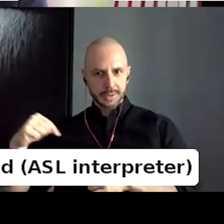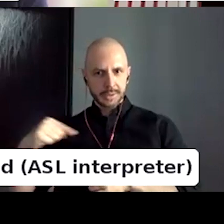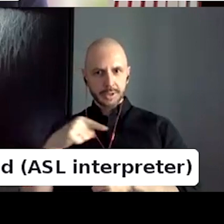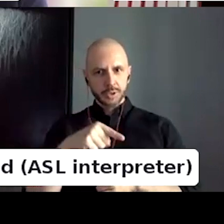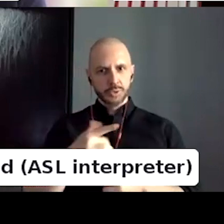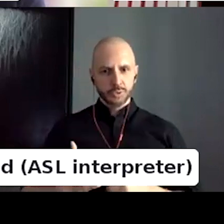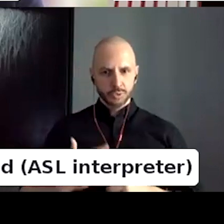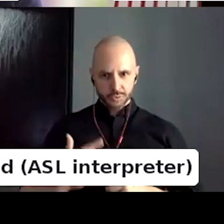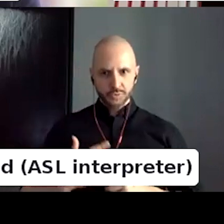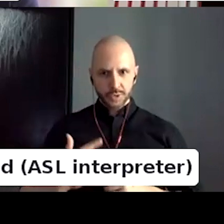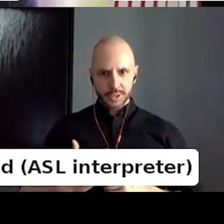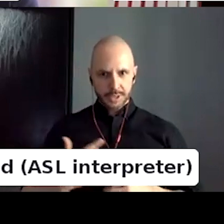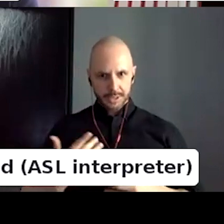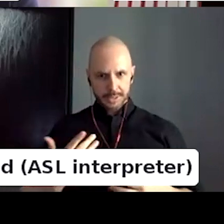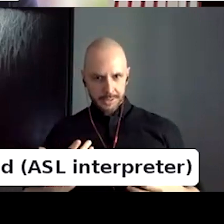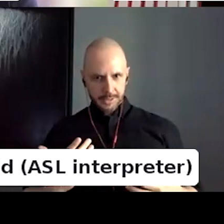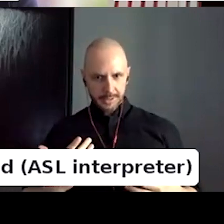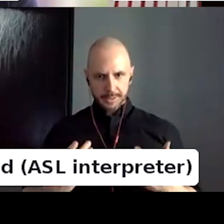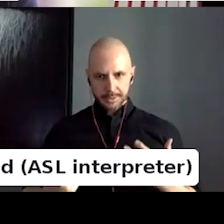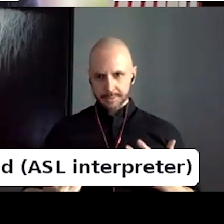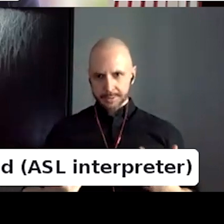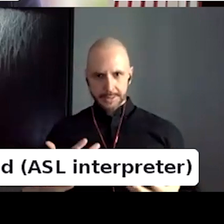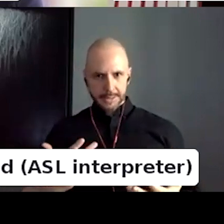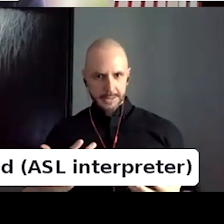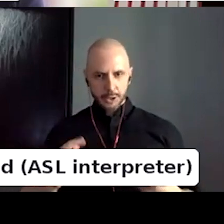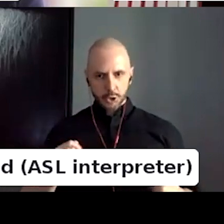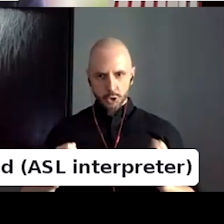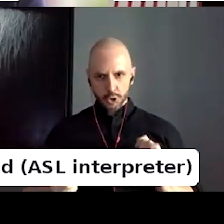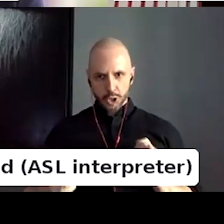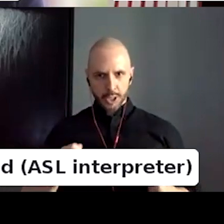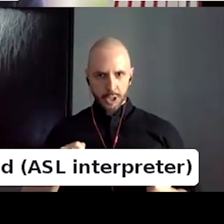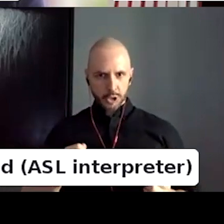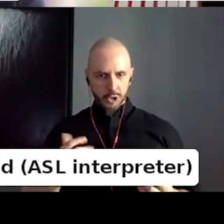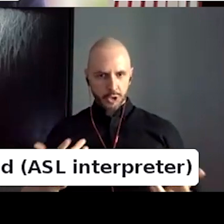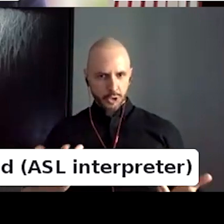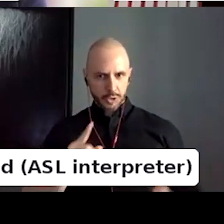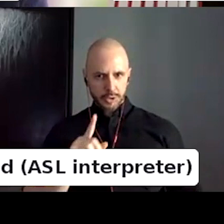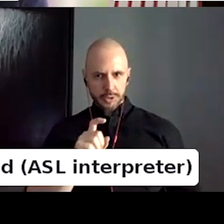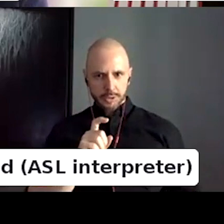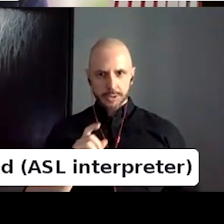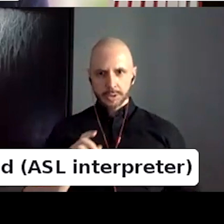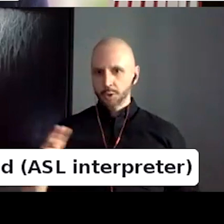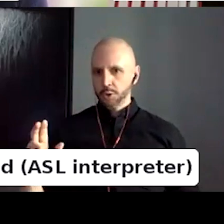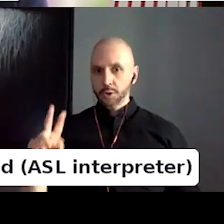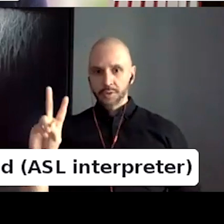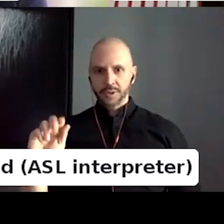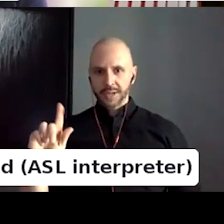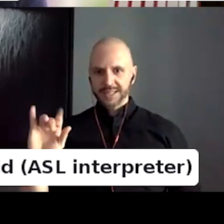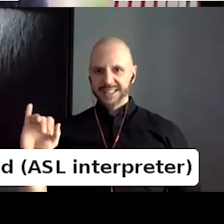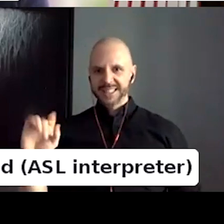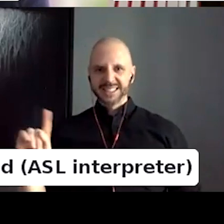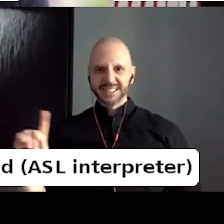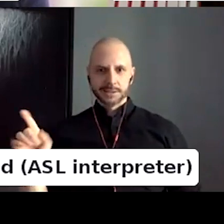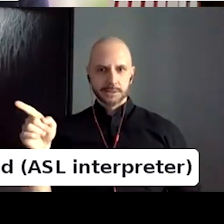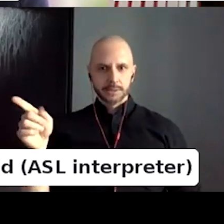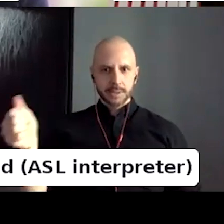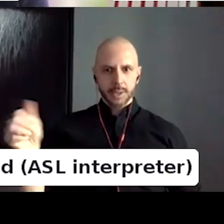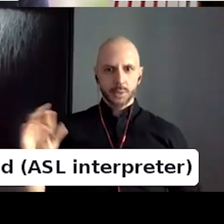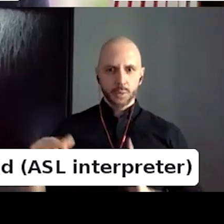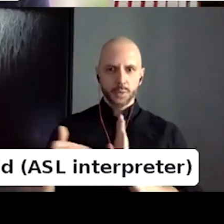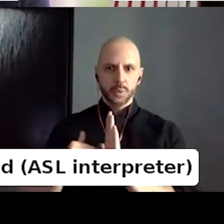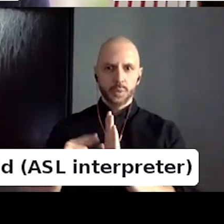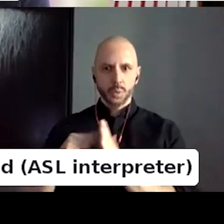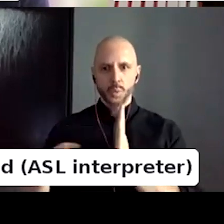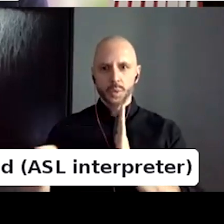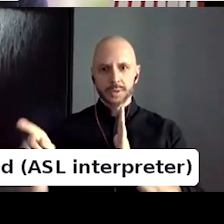you feel going into, like, how does the role of Valise change? Or what are you excited about? What are